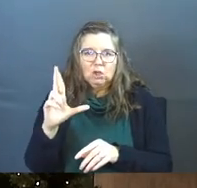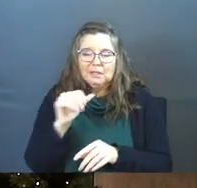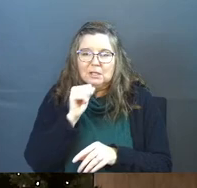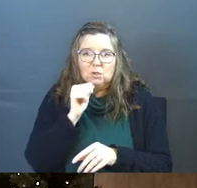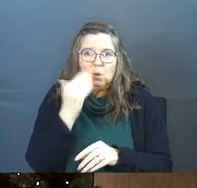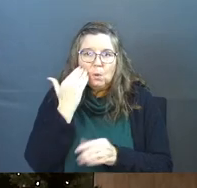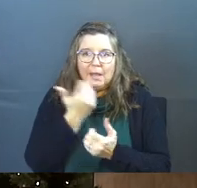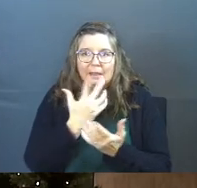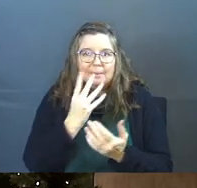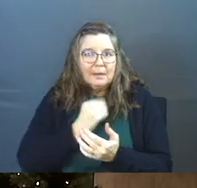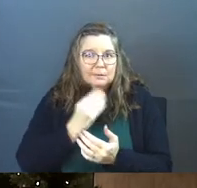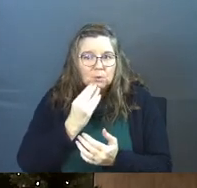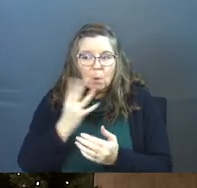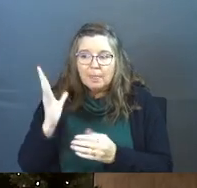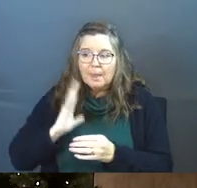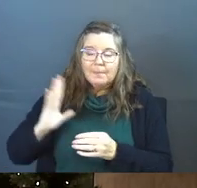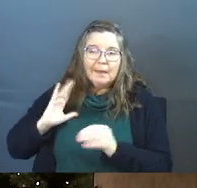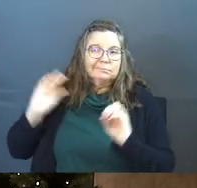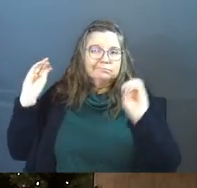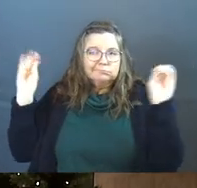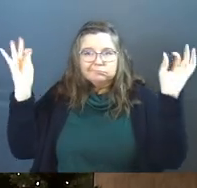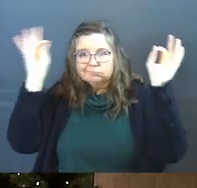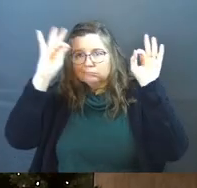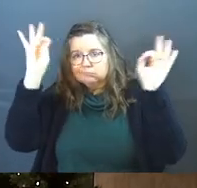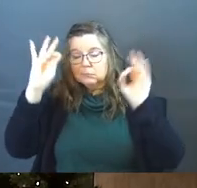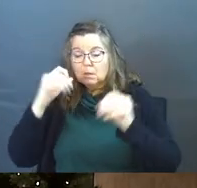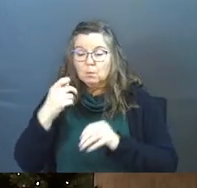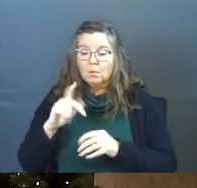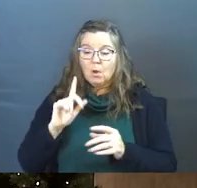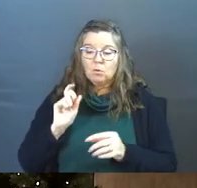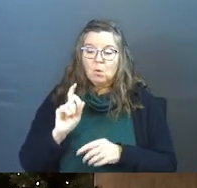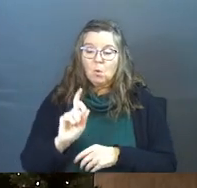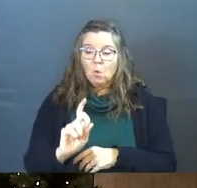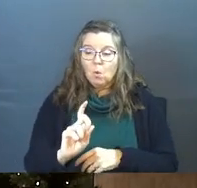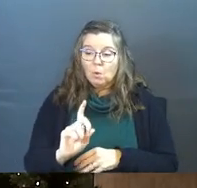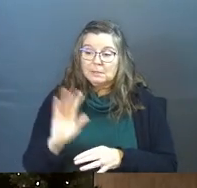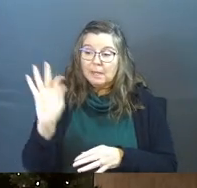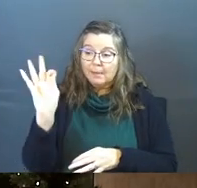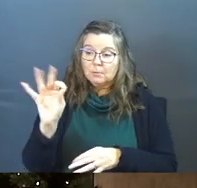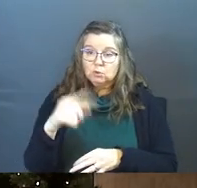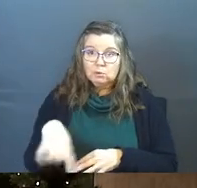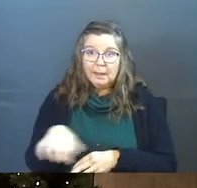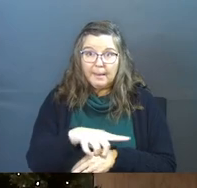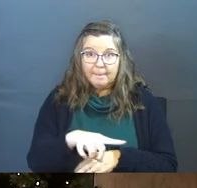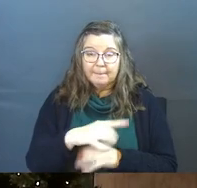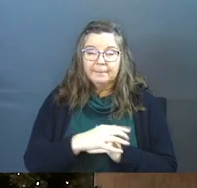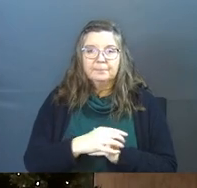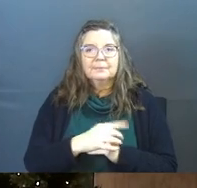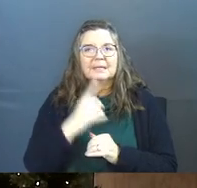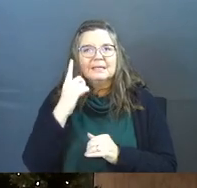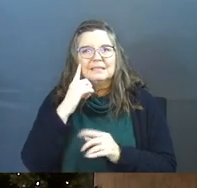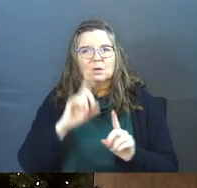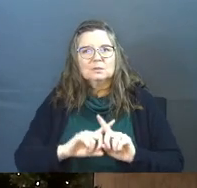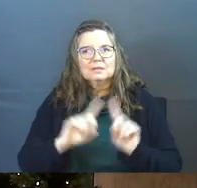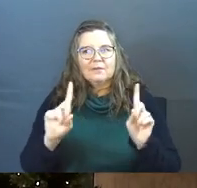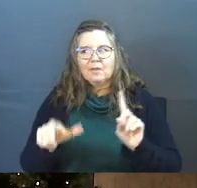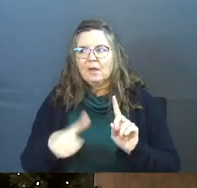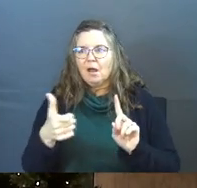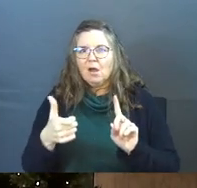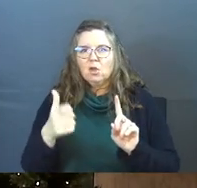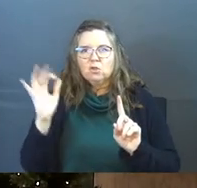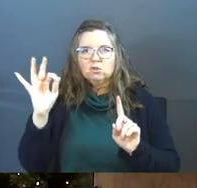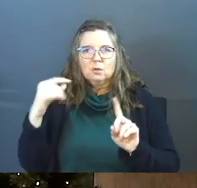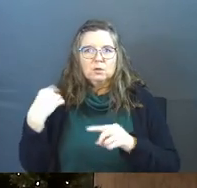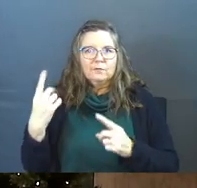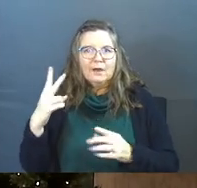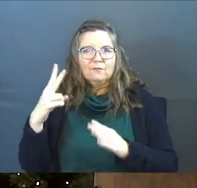don't know anything about Judaism or the past. And when Paul goes to them and preaches to them, it sounds different than any other